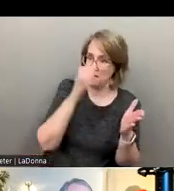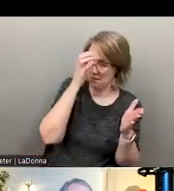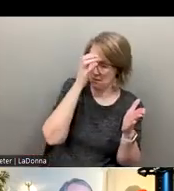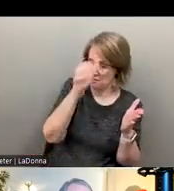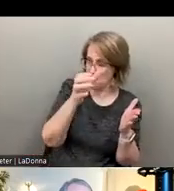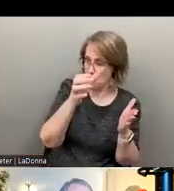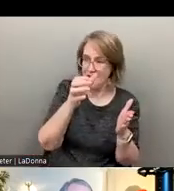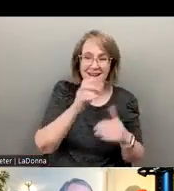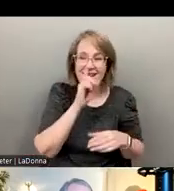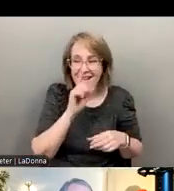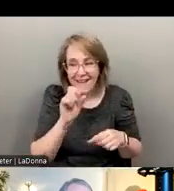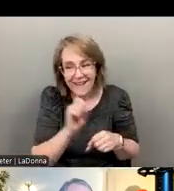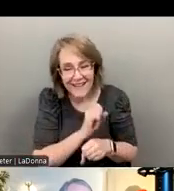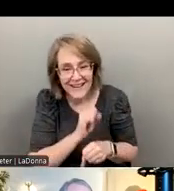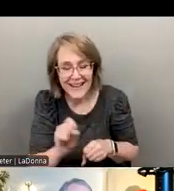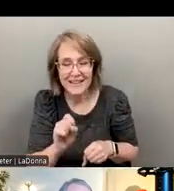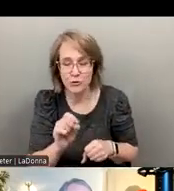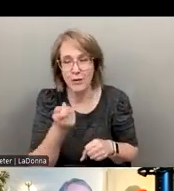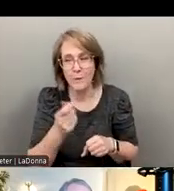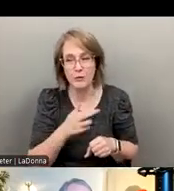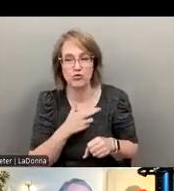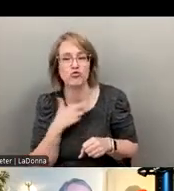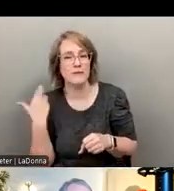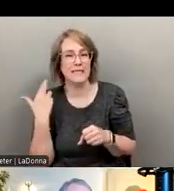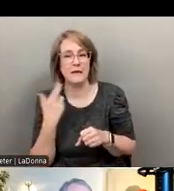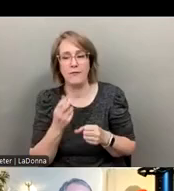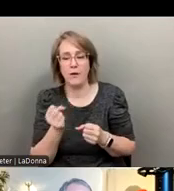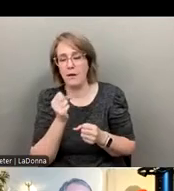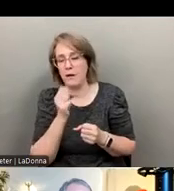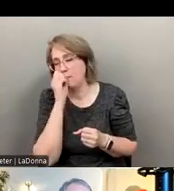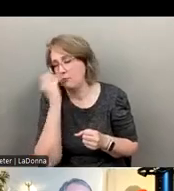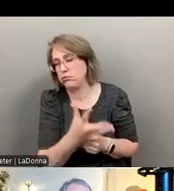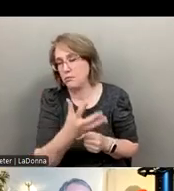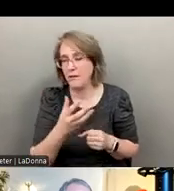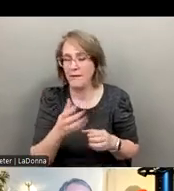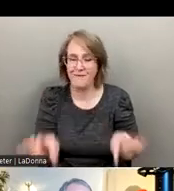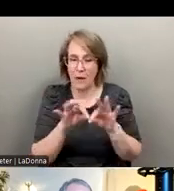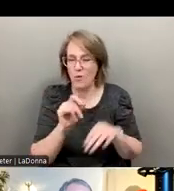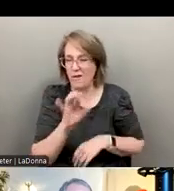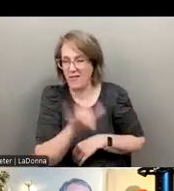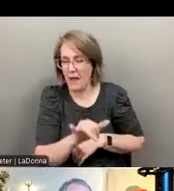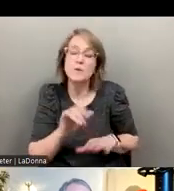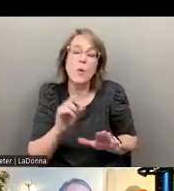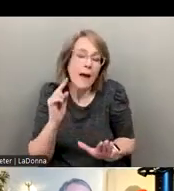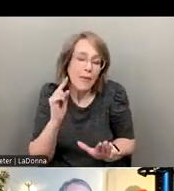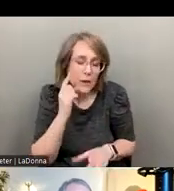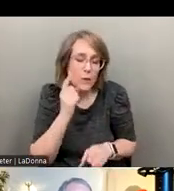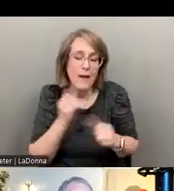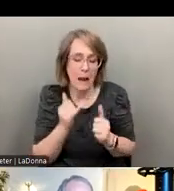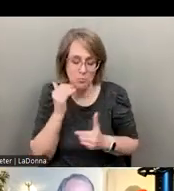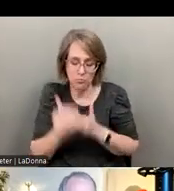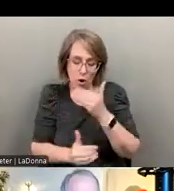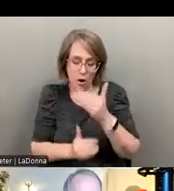um, uh, risking us discarding the value of, of, of that. And I think we're making great progress.